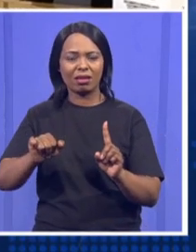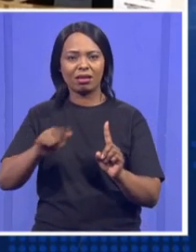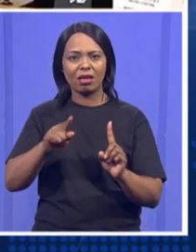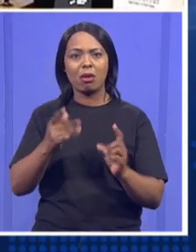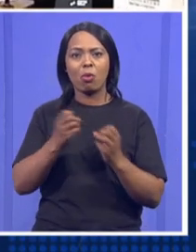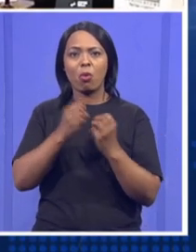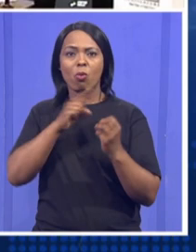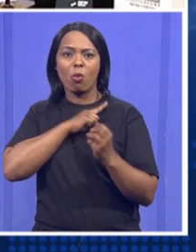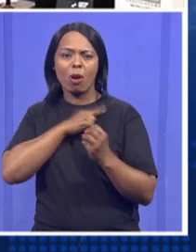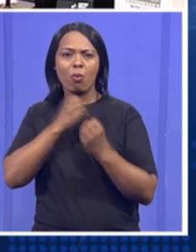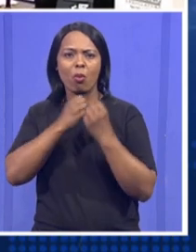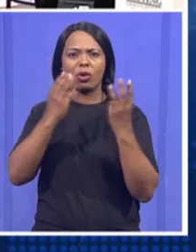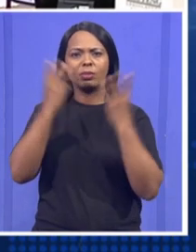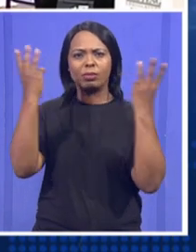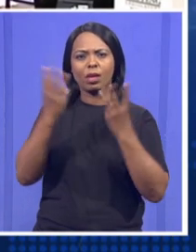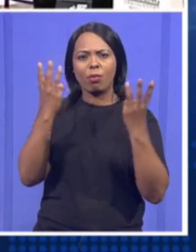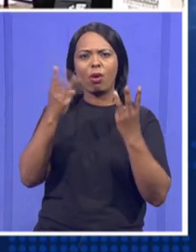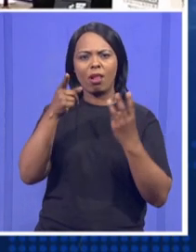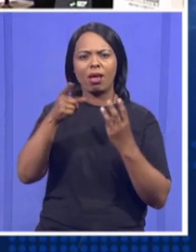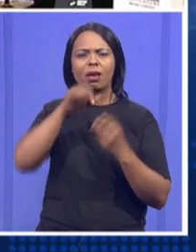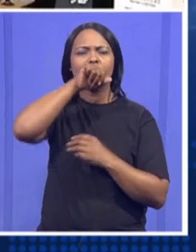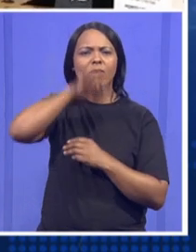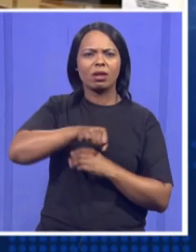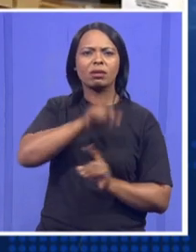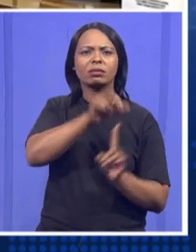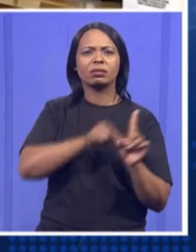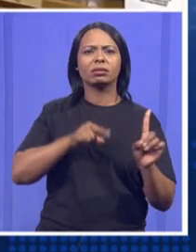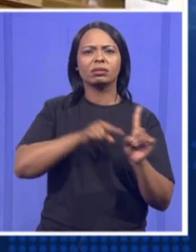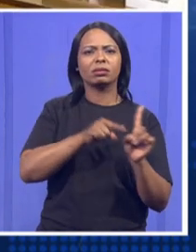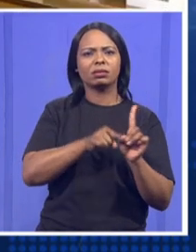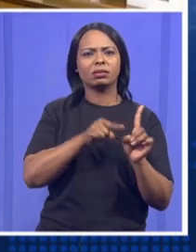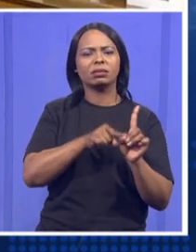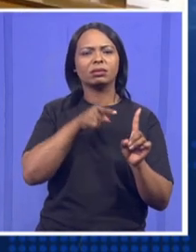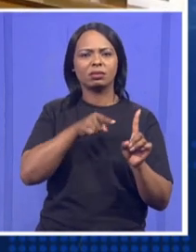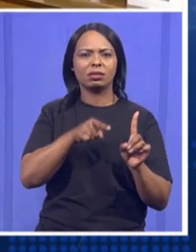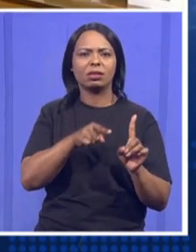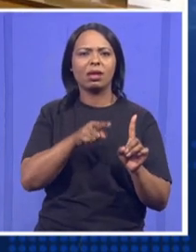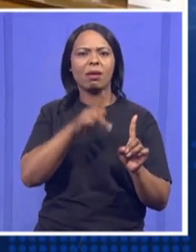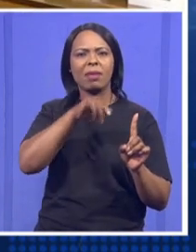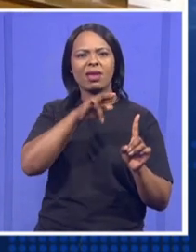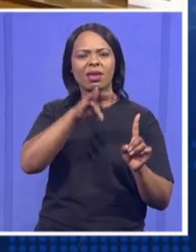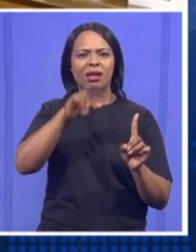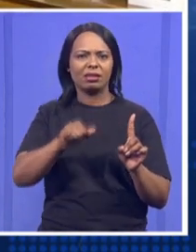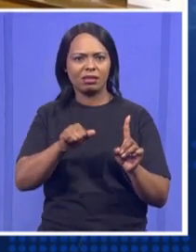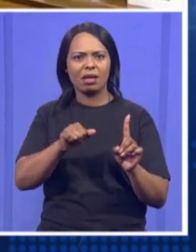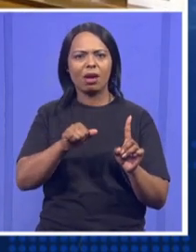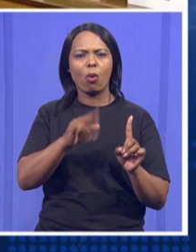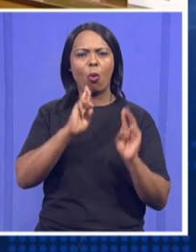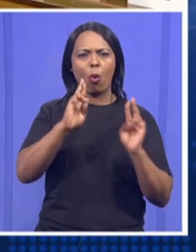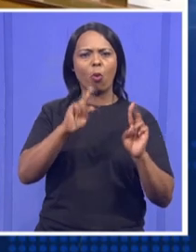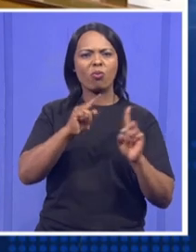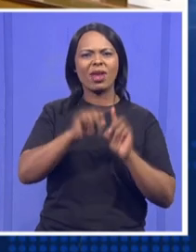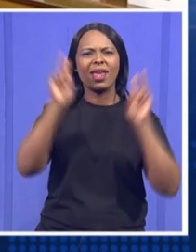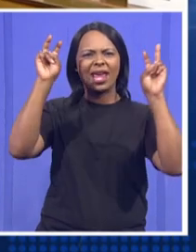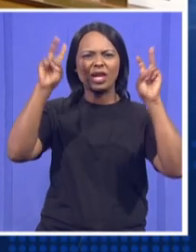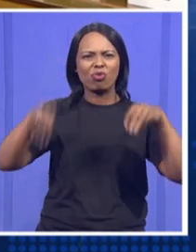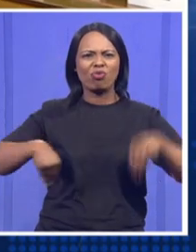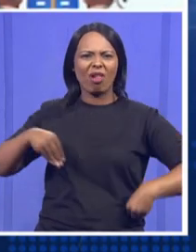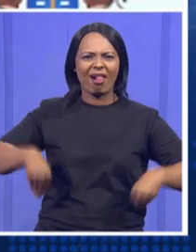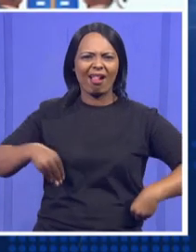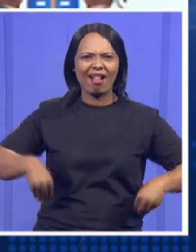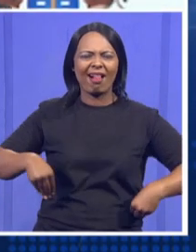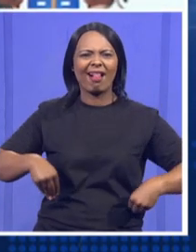most people resonate very well with Panyaza, so we are hoping that he's going to deal with issues of corruption decisively.